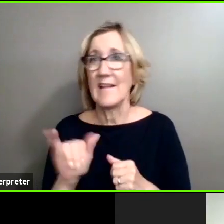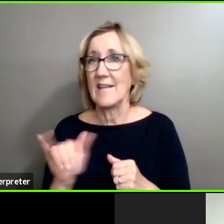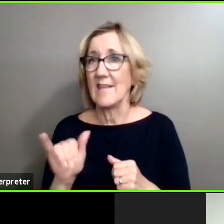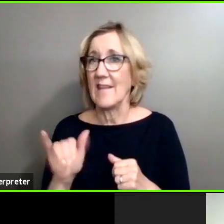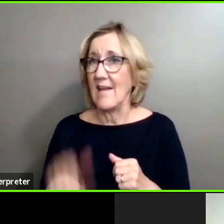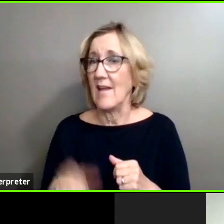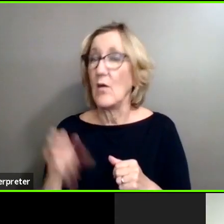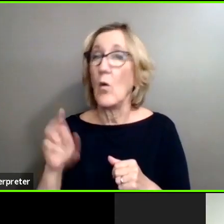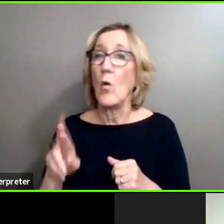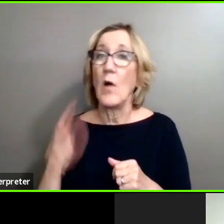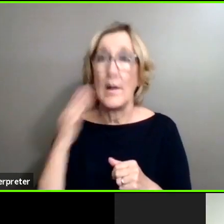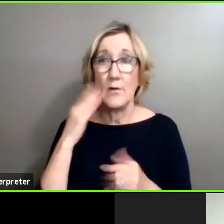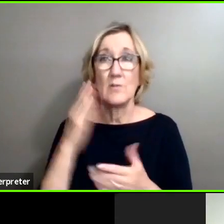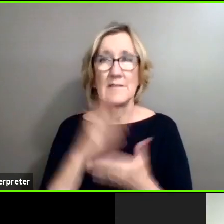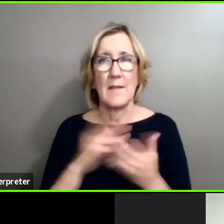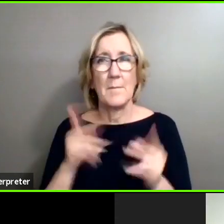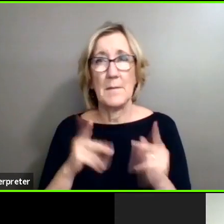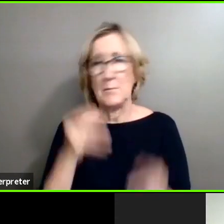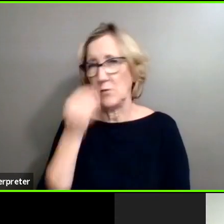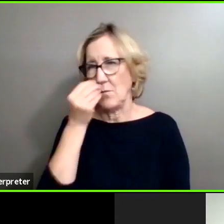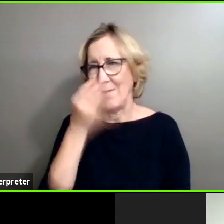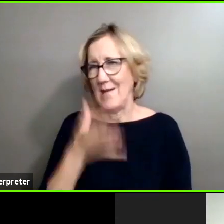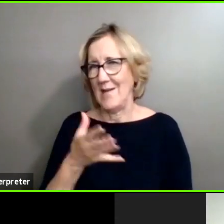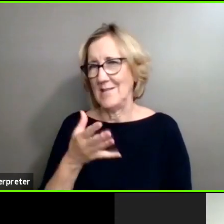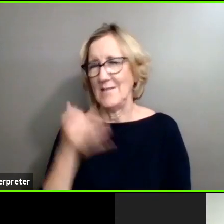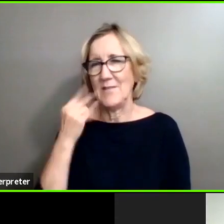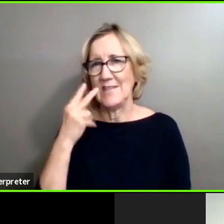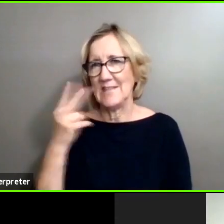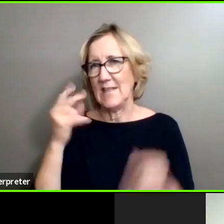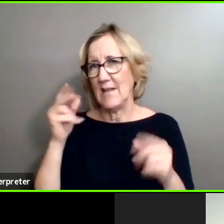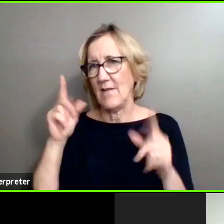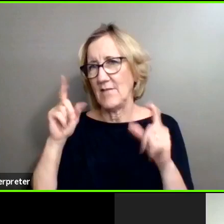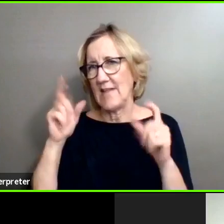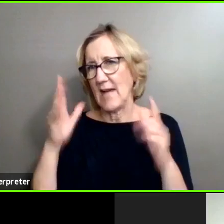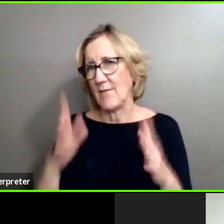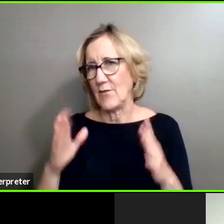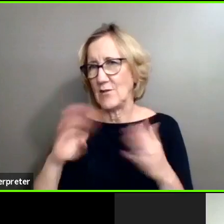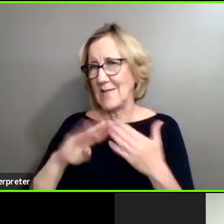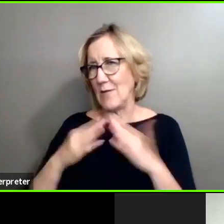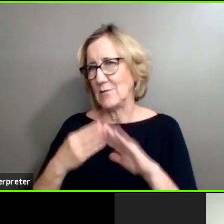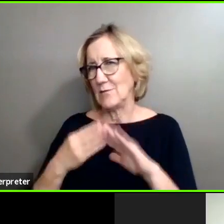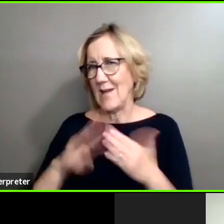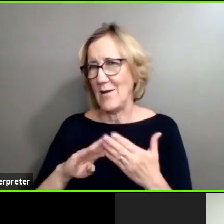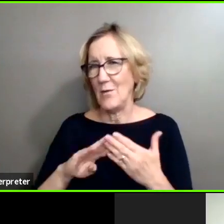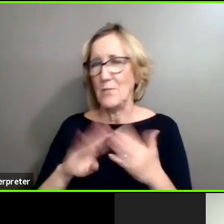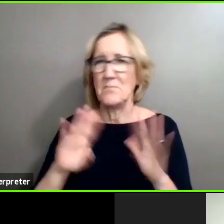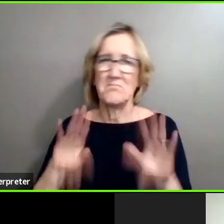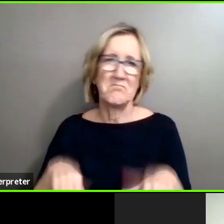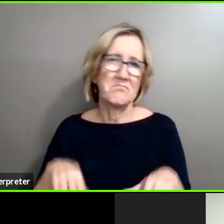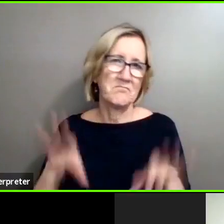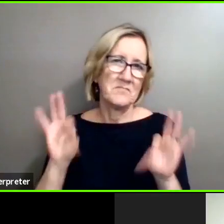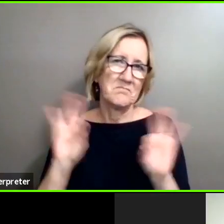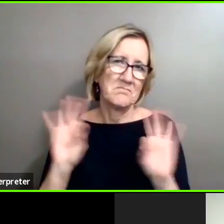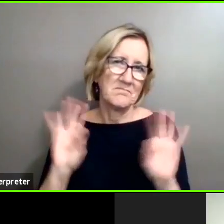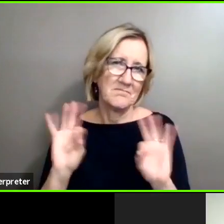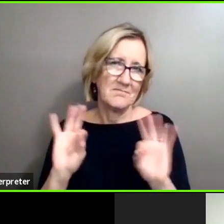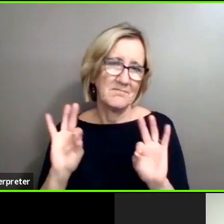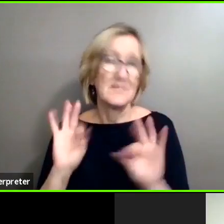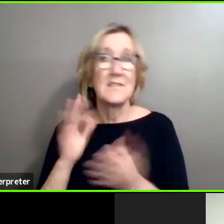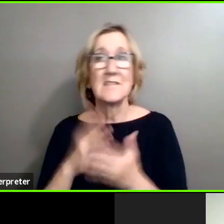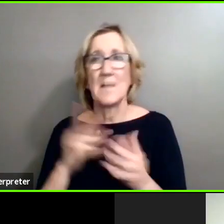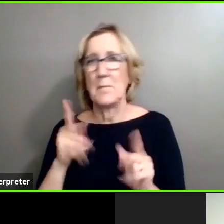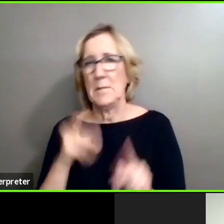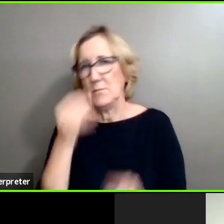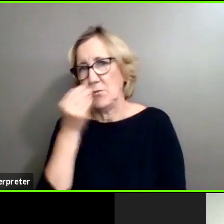I know some people, they don't mind if they see a photographer downtown or something like that. If they're just snapping photos, lot of people, some people won't